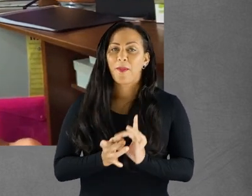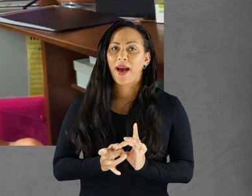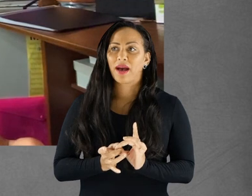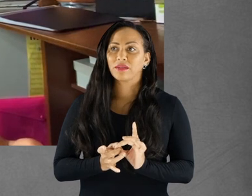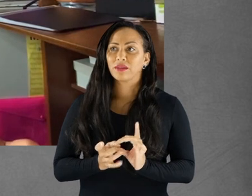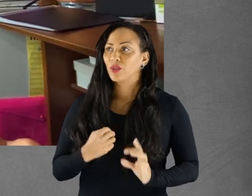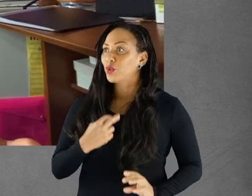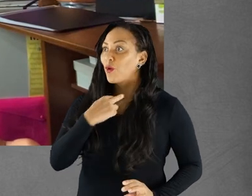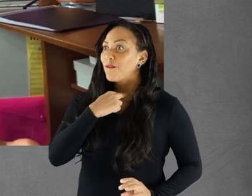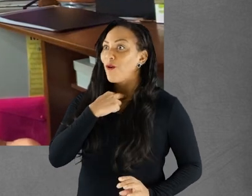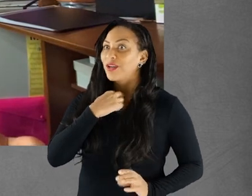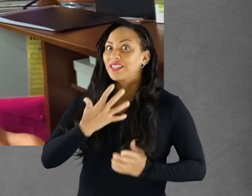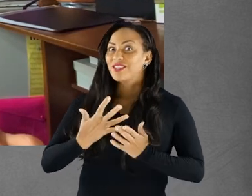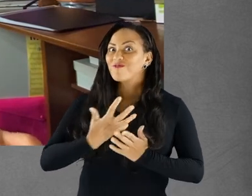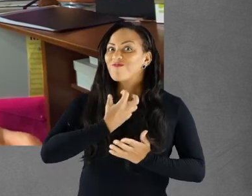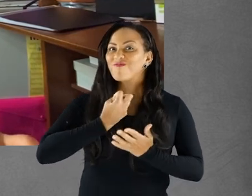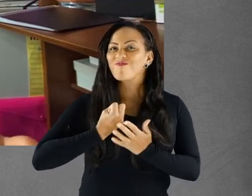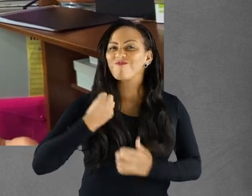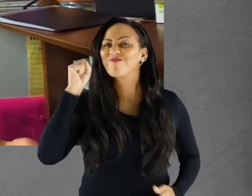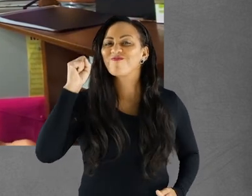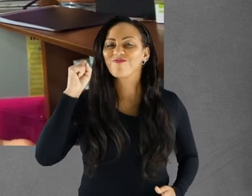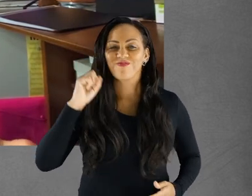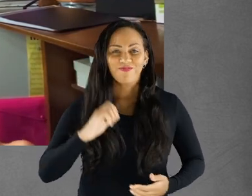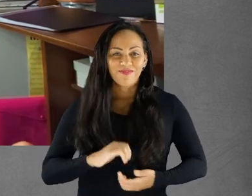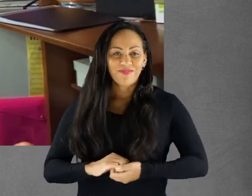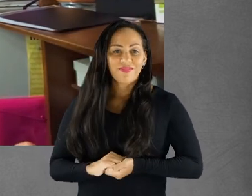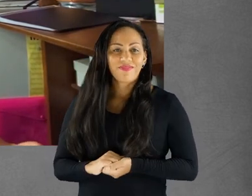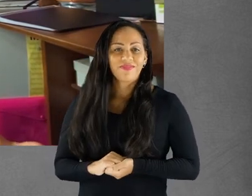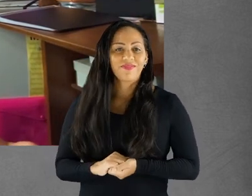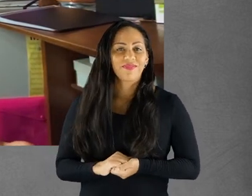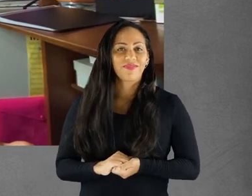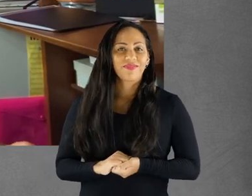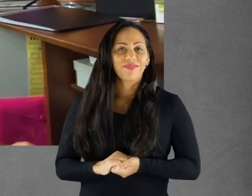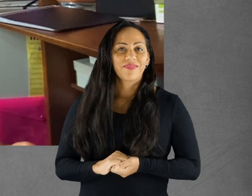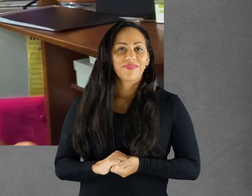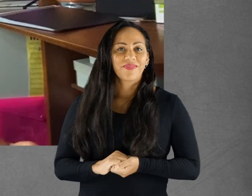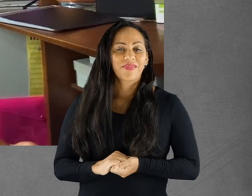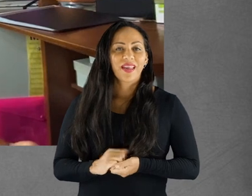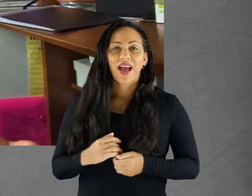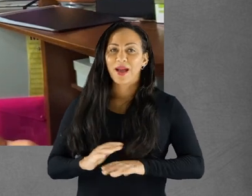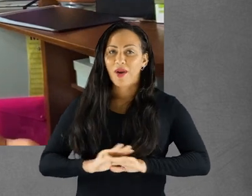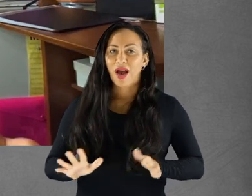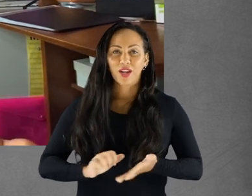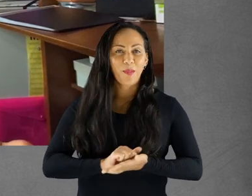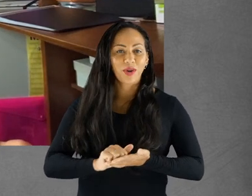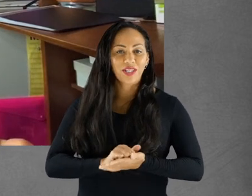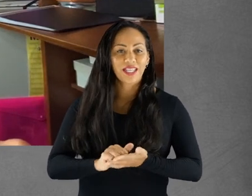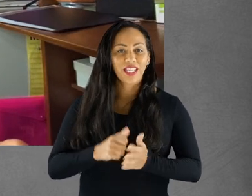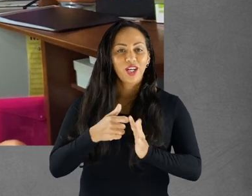finding your voice. I am unapologetically Kuli Kuli.